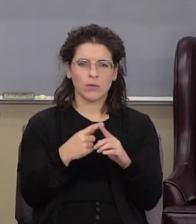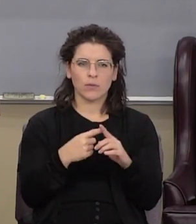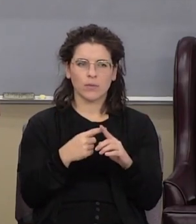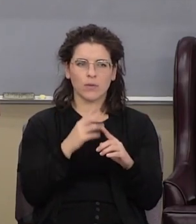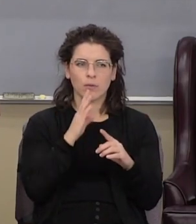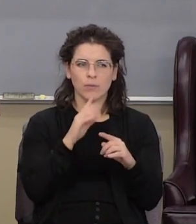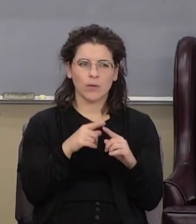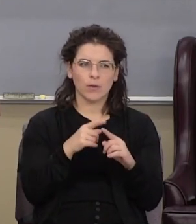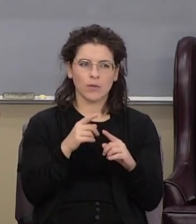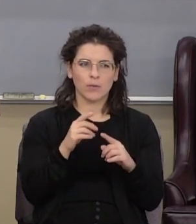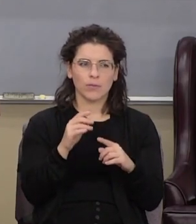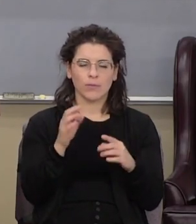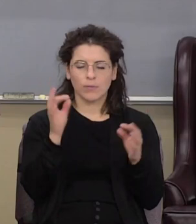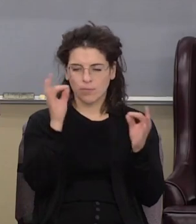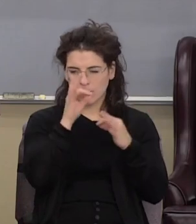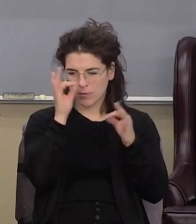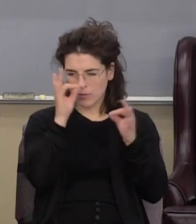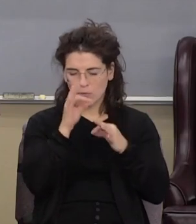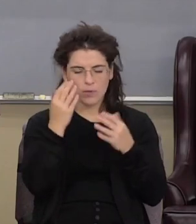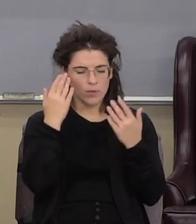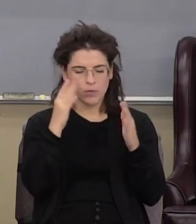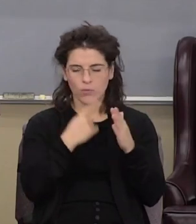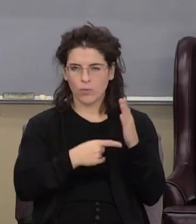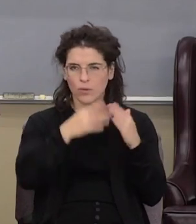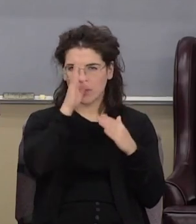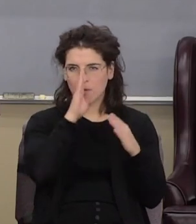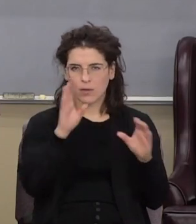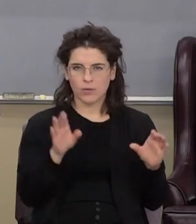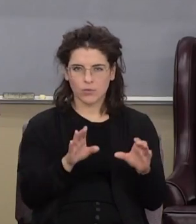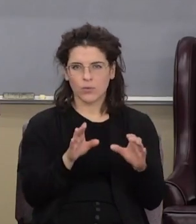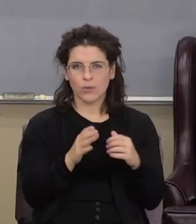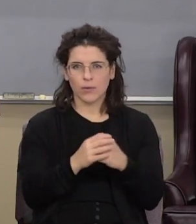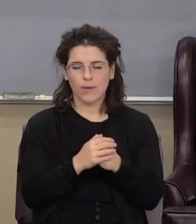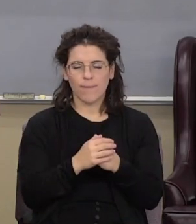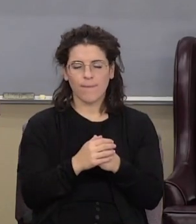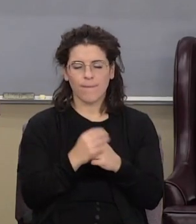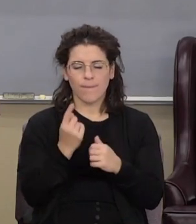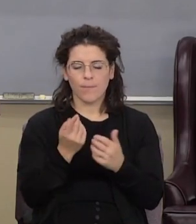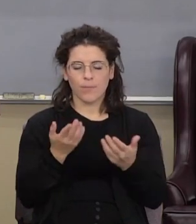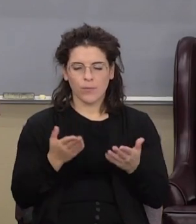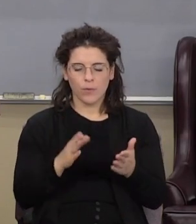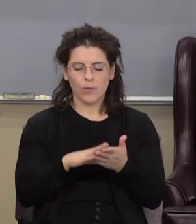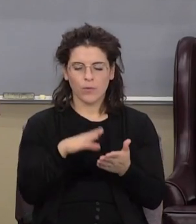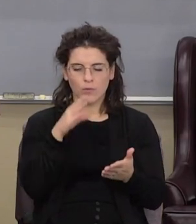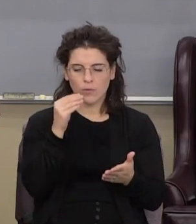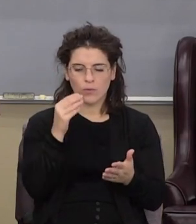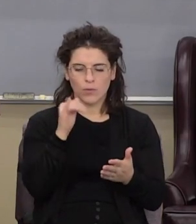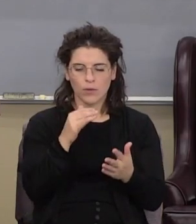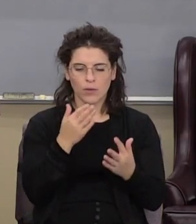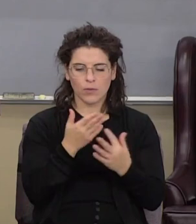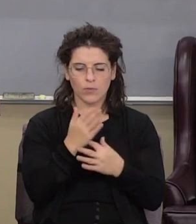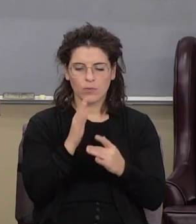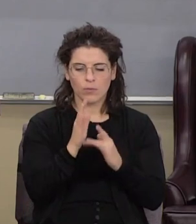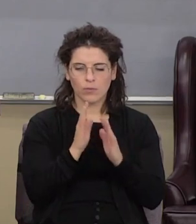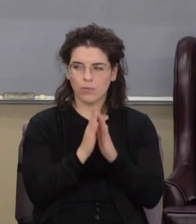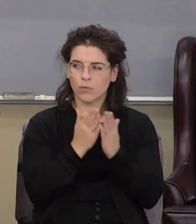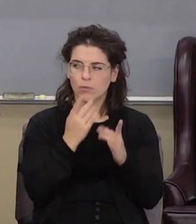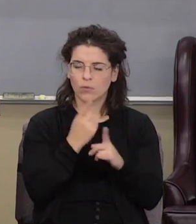in the sense of not knowing he doesn't know about what God's doing because the only way you learn that is in that book rightly divided